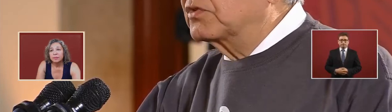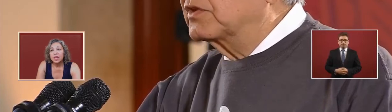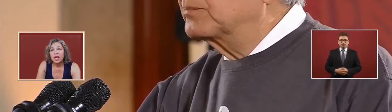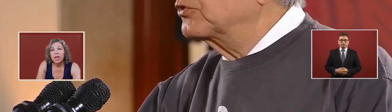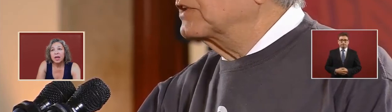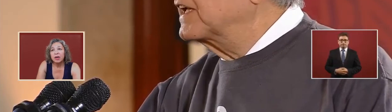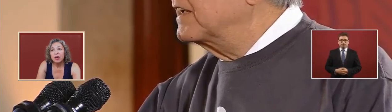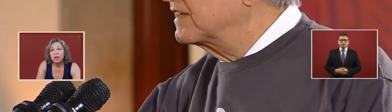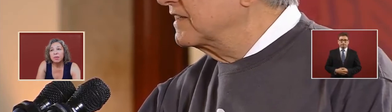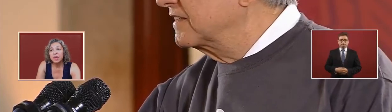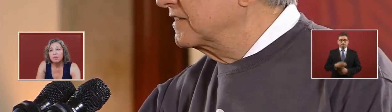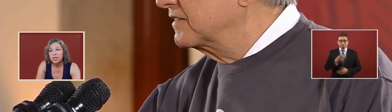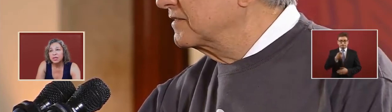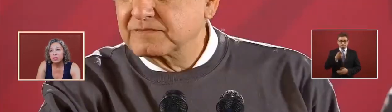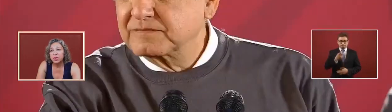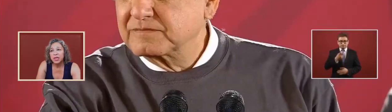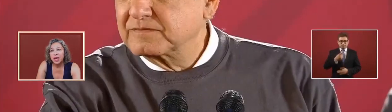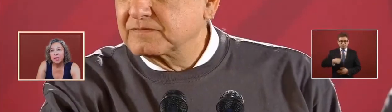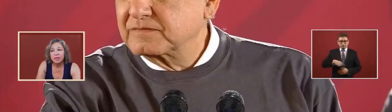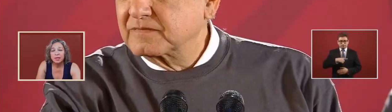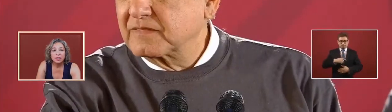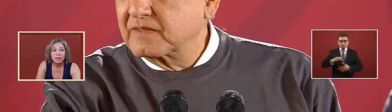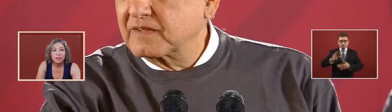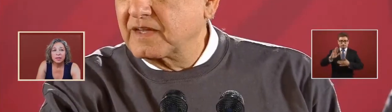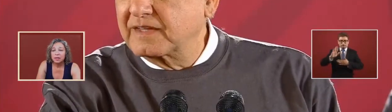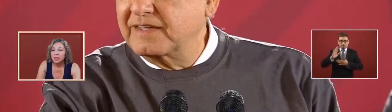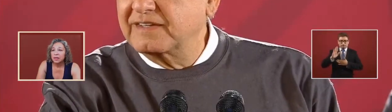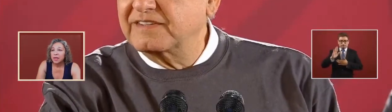and our commitment and to protect